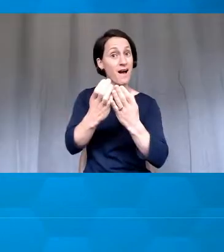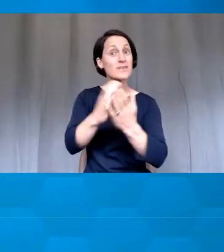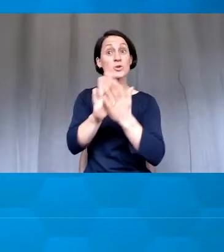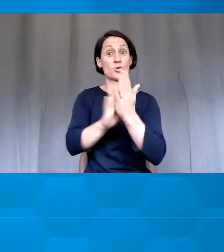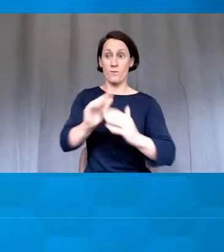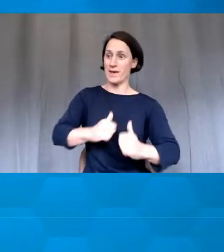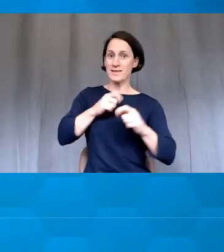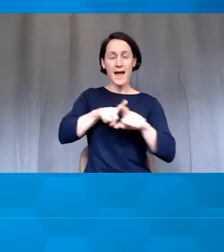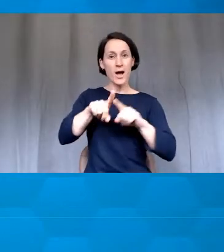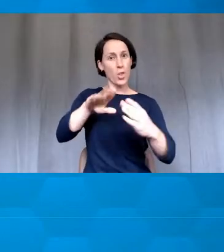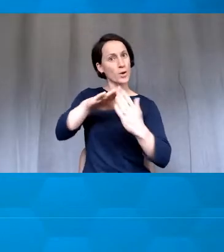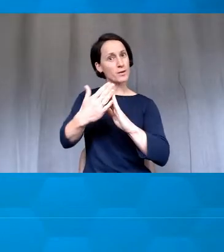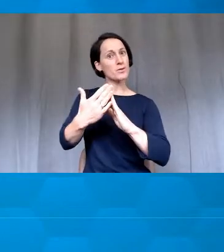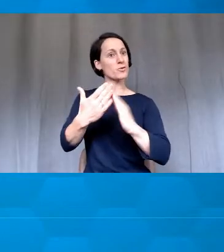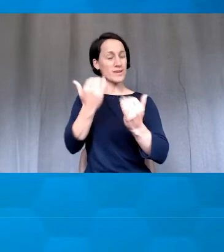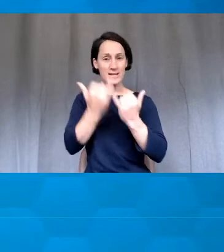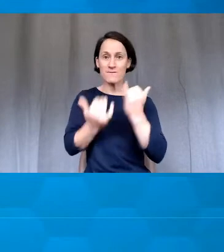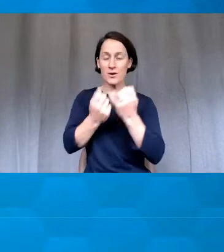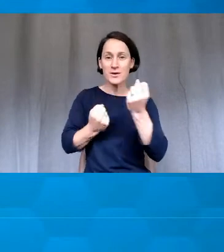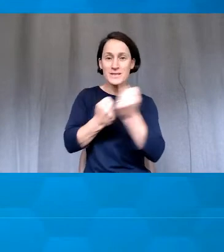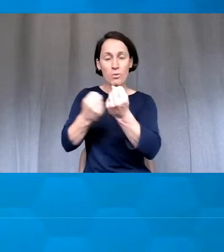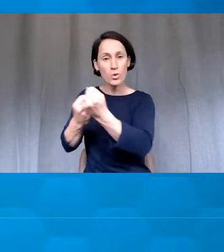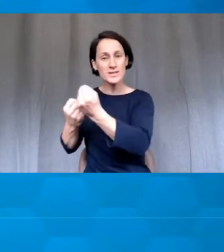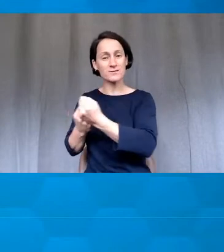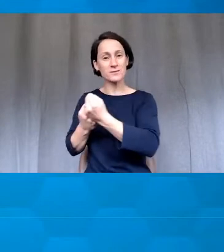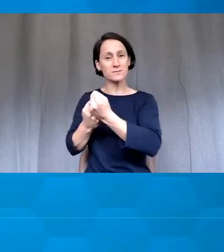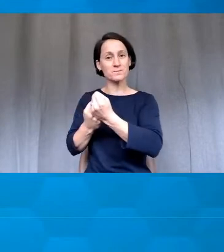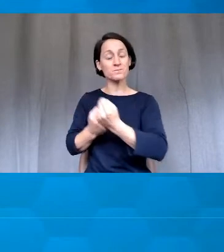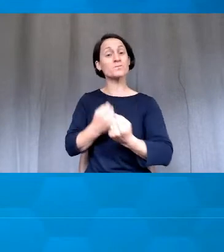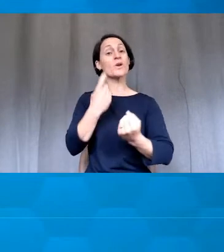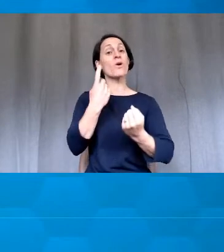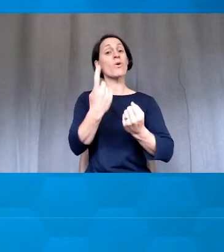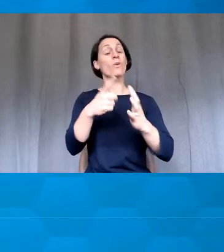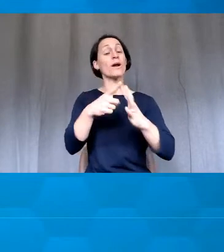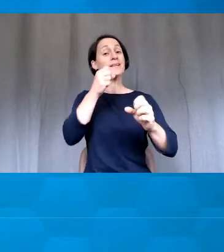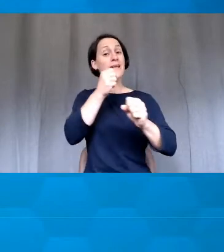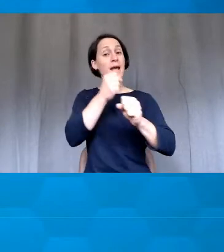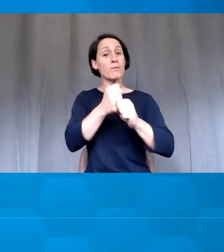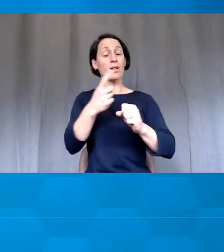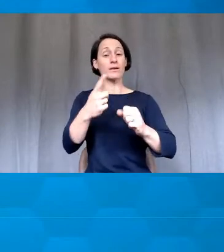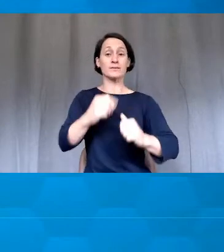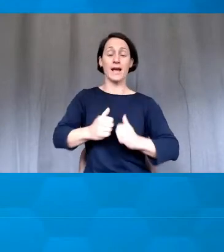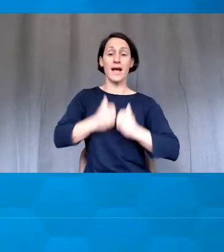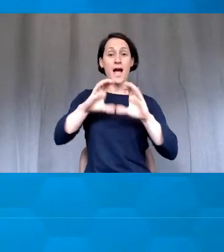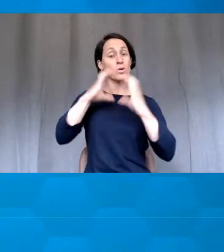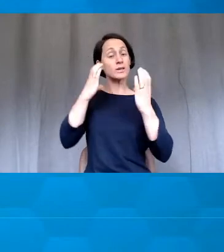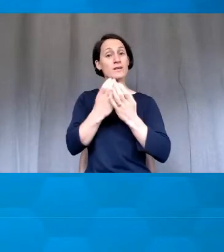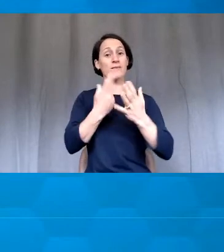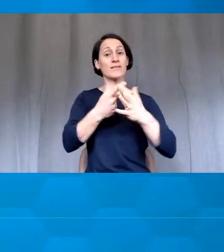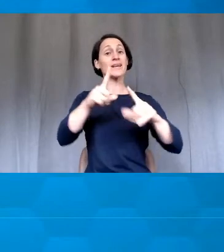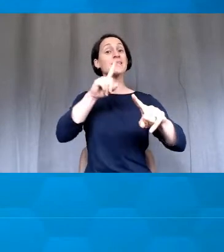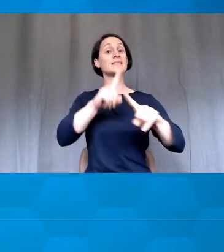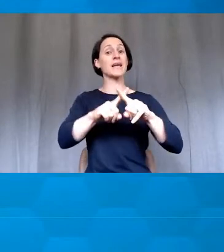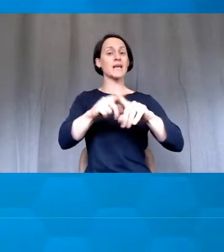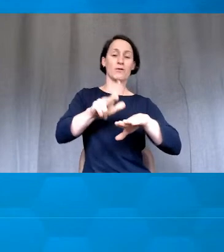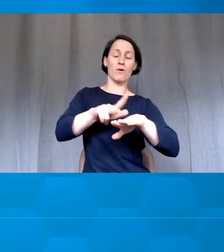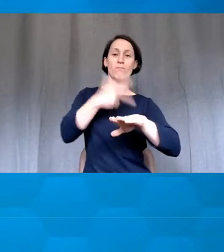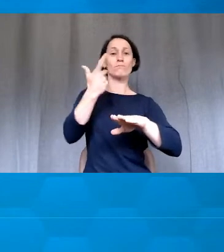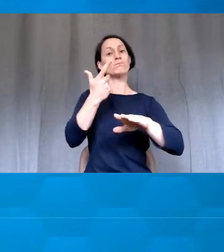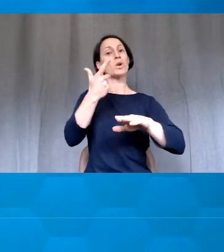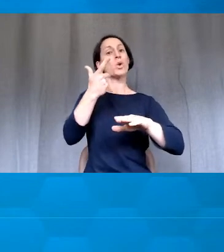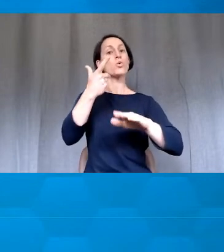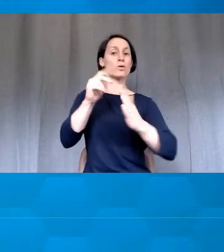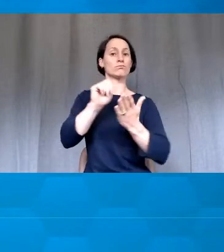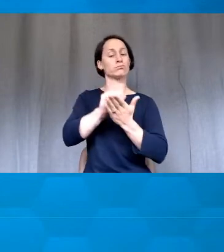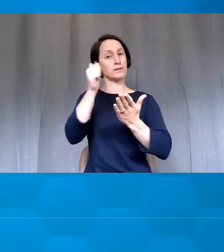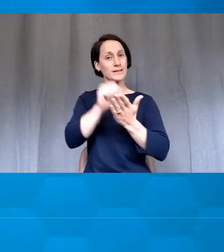activity I'm about to describe is a class called Executive Blueprint, which starts students on their AJSM Executive MBA journey.